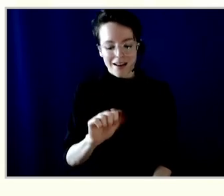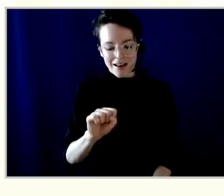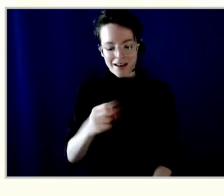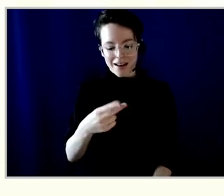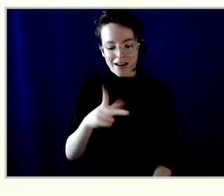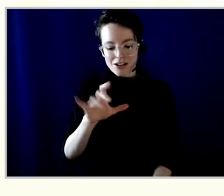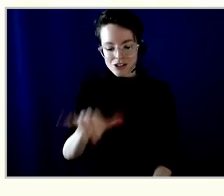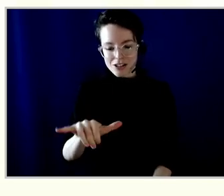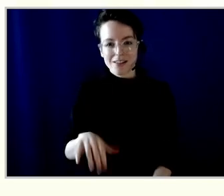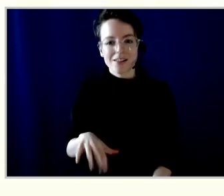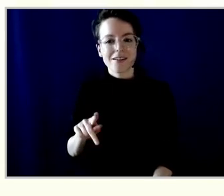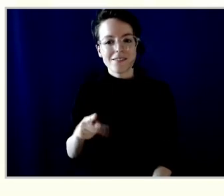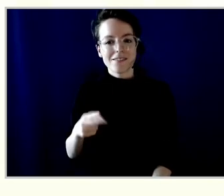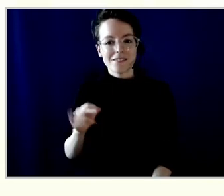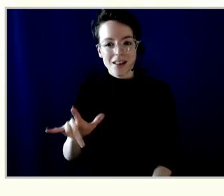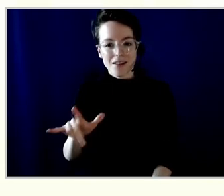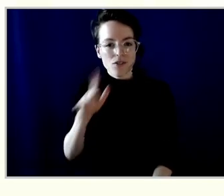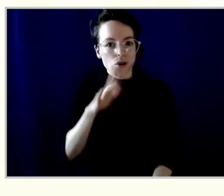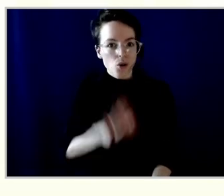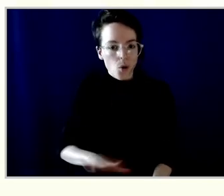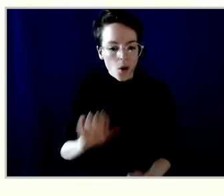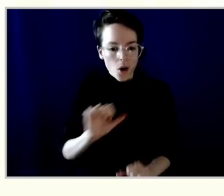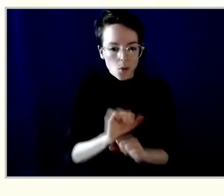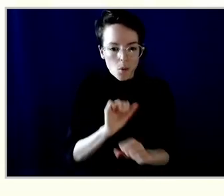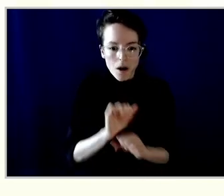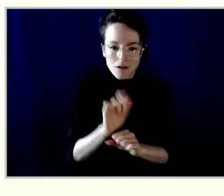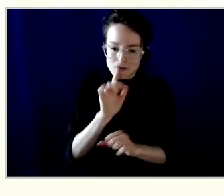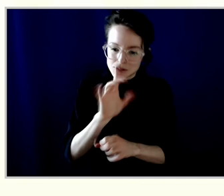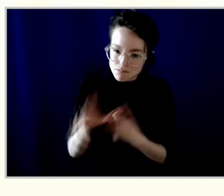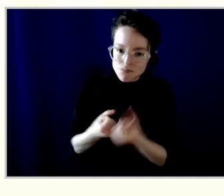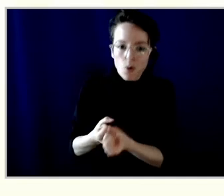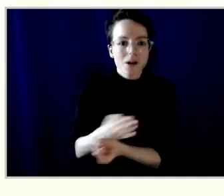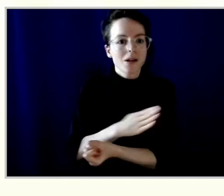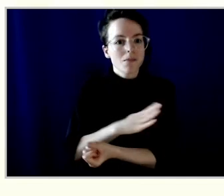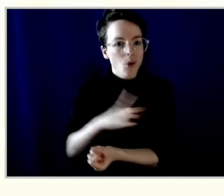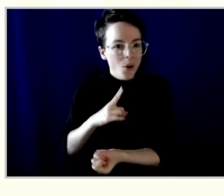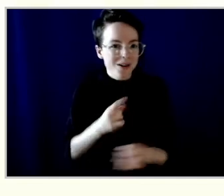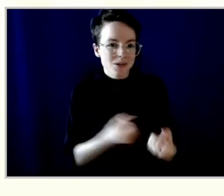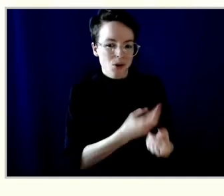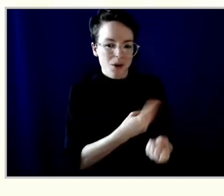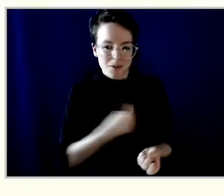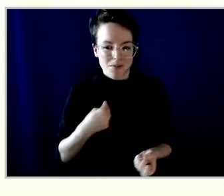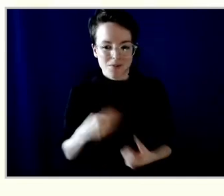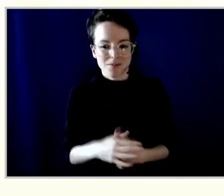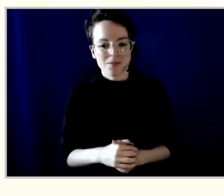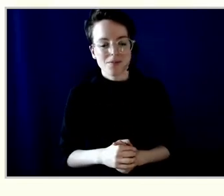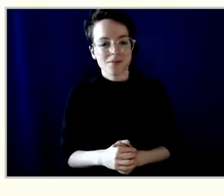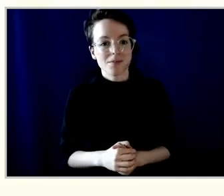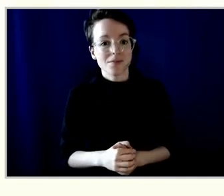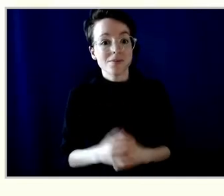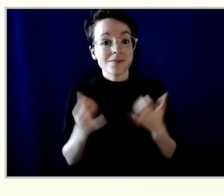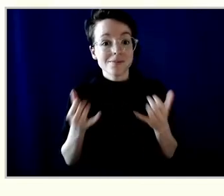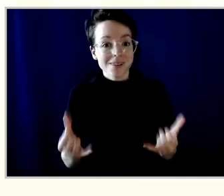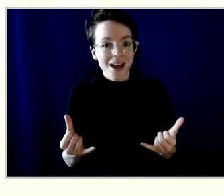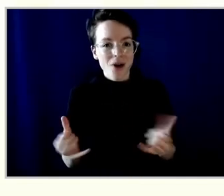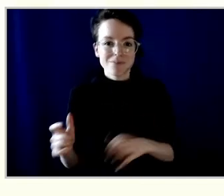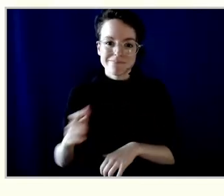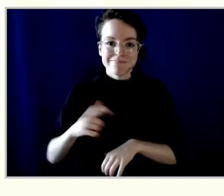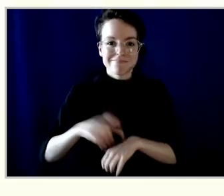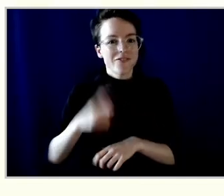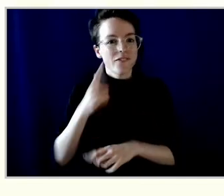behalf of the board and Vancity members. We'll now proceed to the question period. We have 15 minutes for questions,